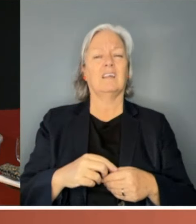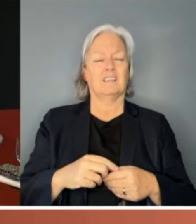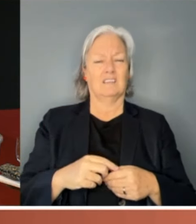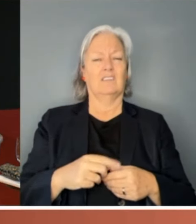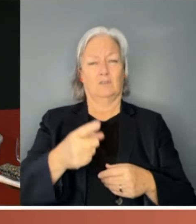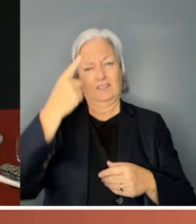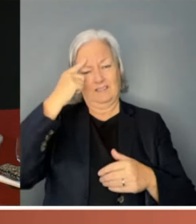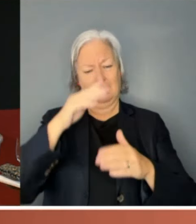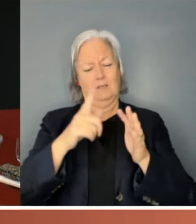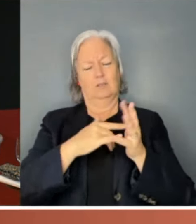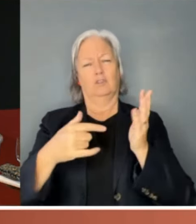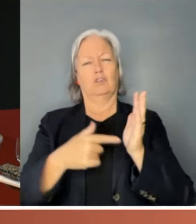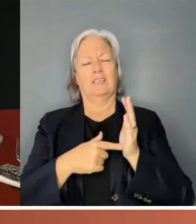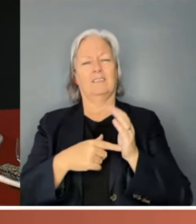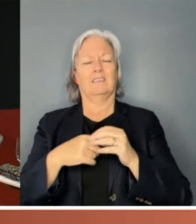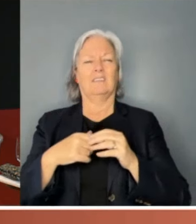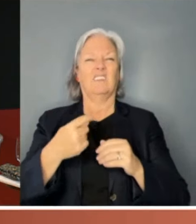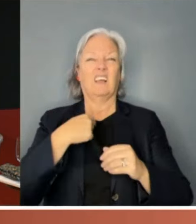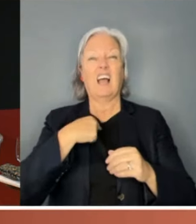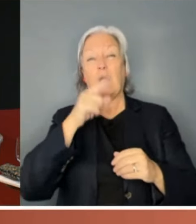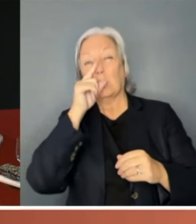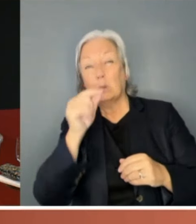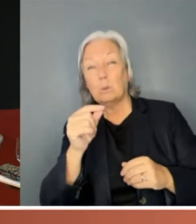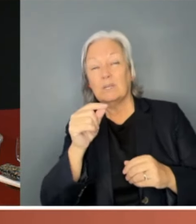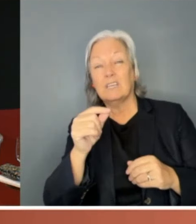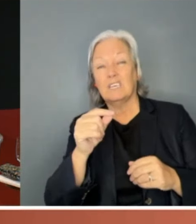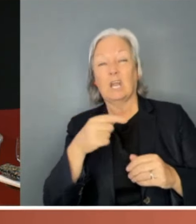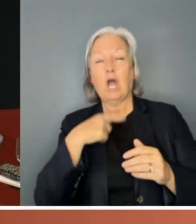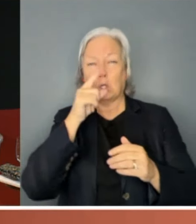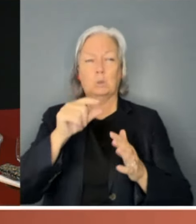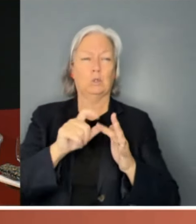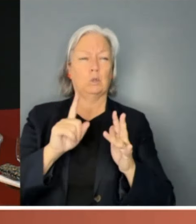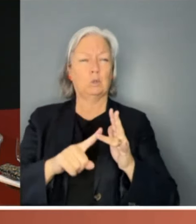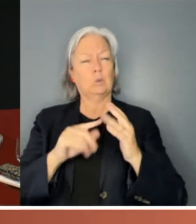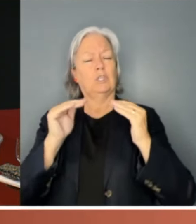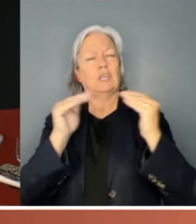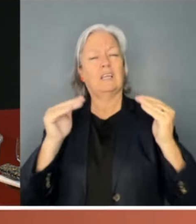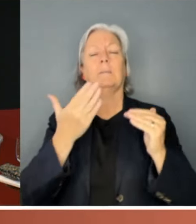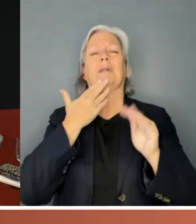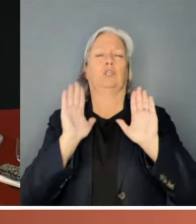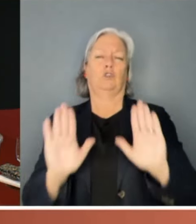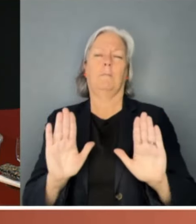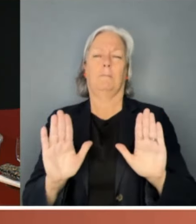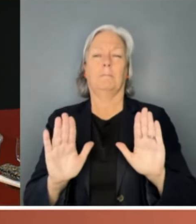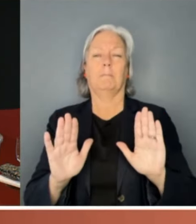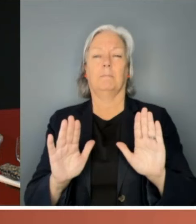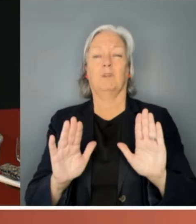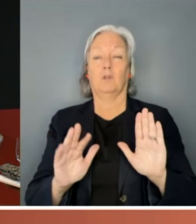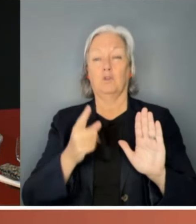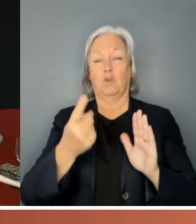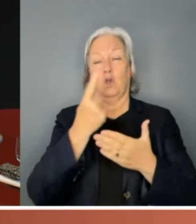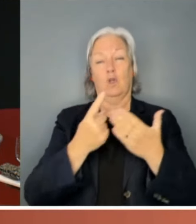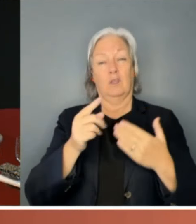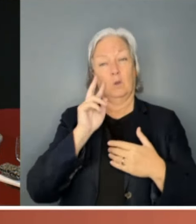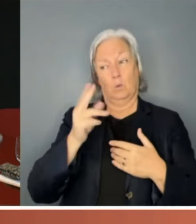of, saying, well, I could do it just. Yeah. So stop doing that because you only have to look at your male colleagues. They